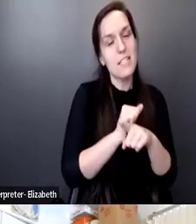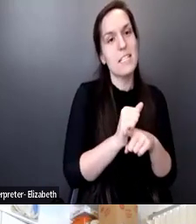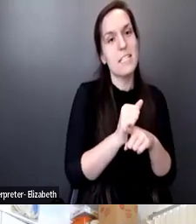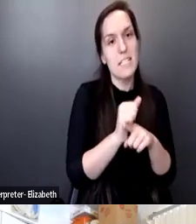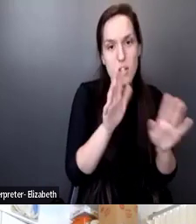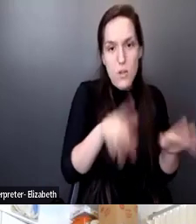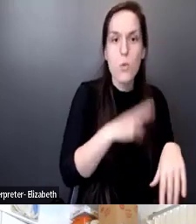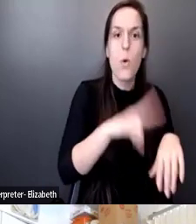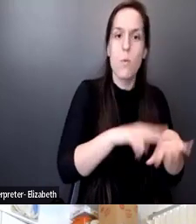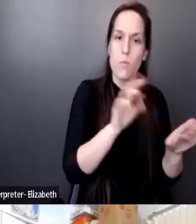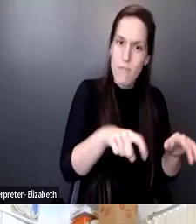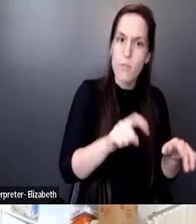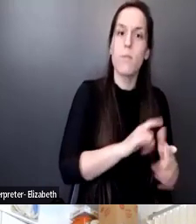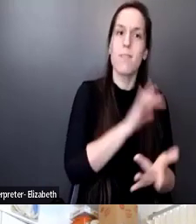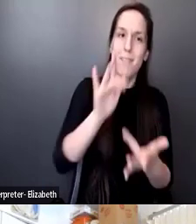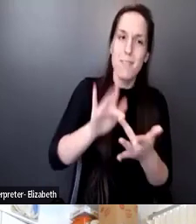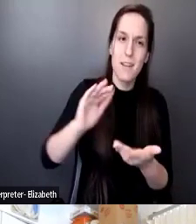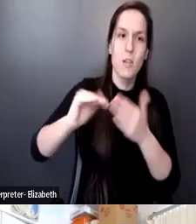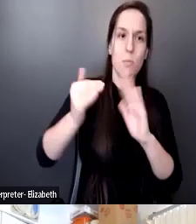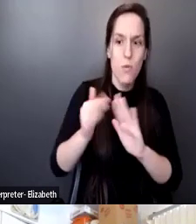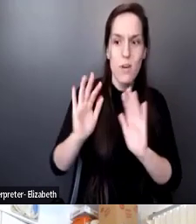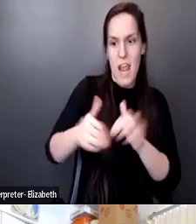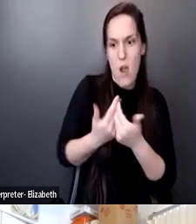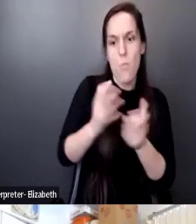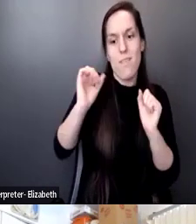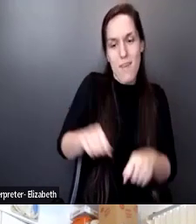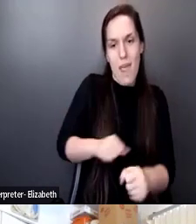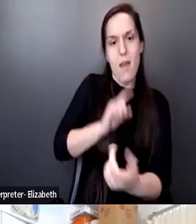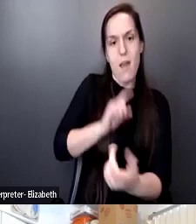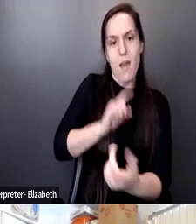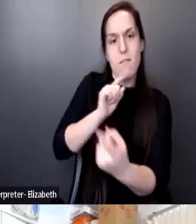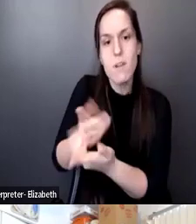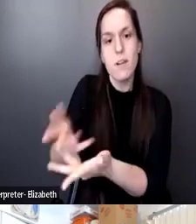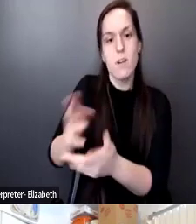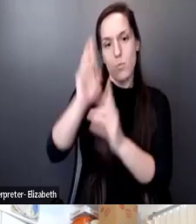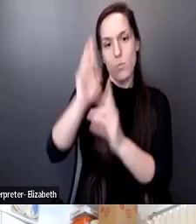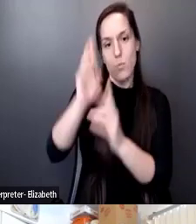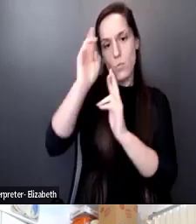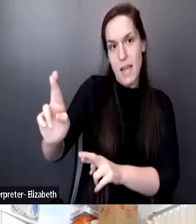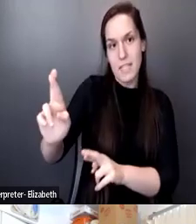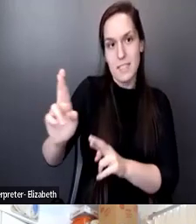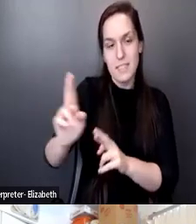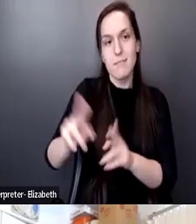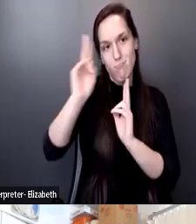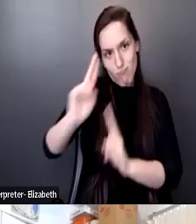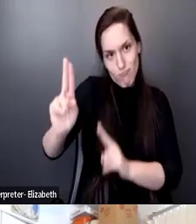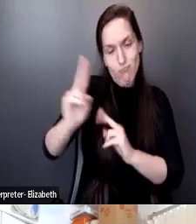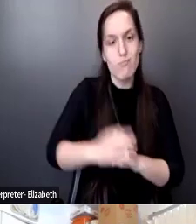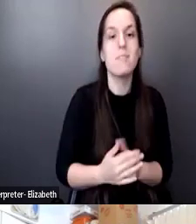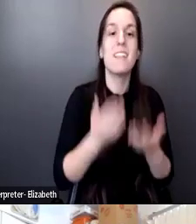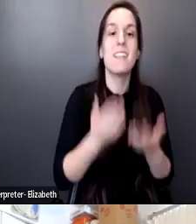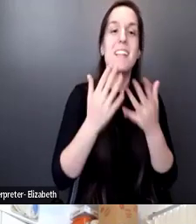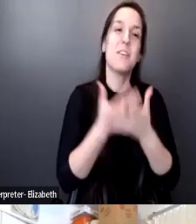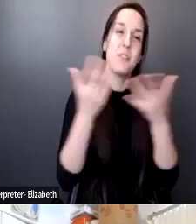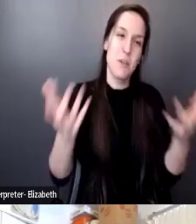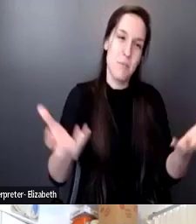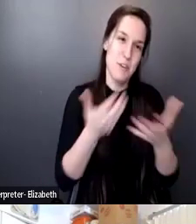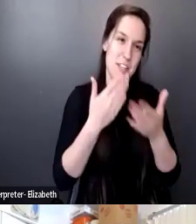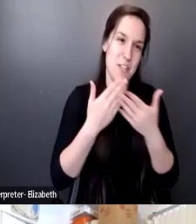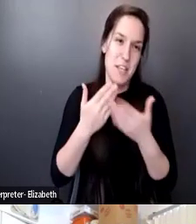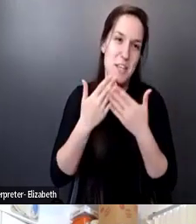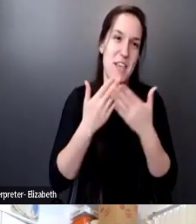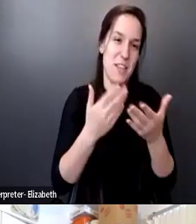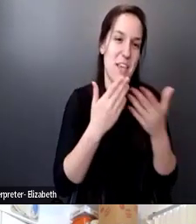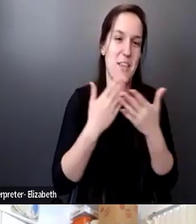community in a way that they feel that we're treating them with respect and dignity. Thank you all. And thank you. Thank you, everyone.